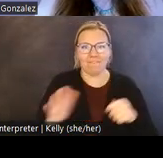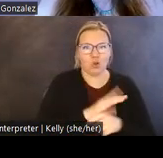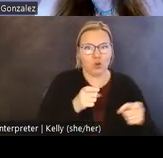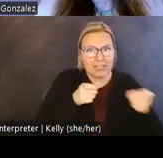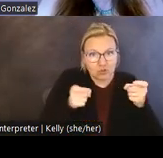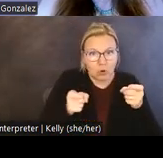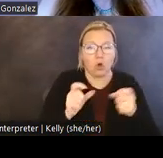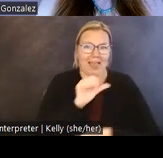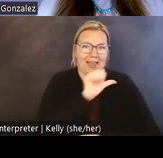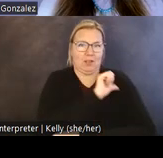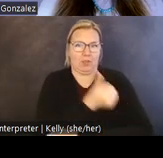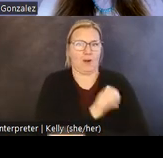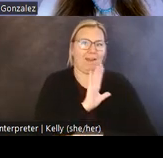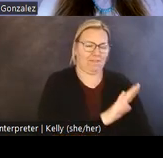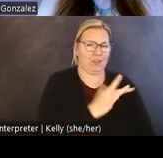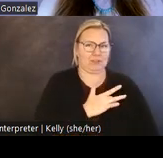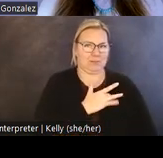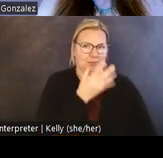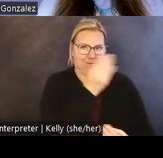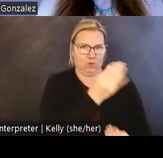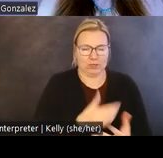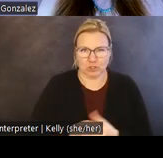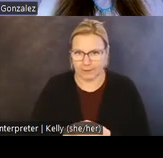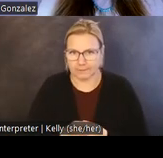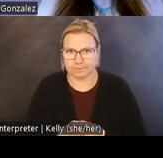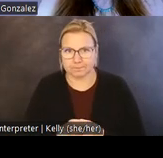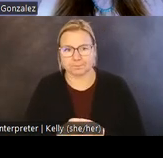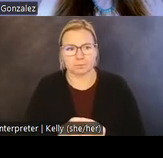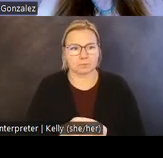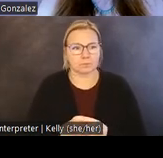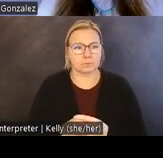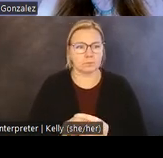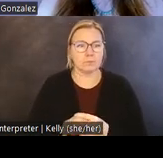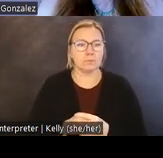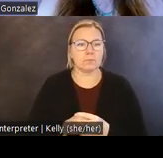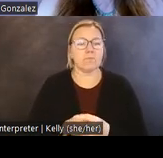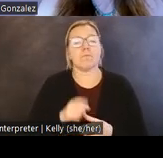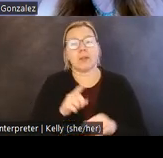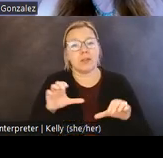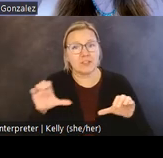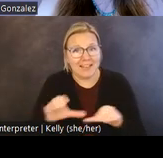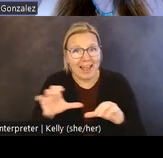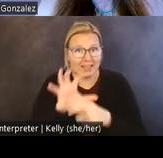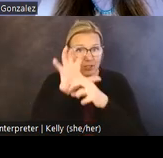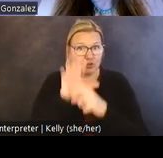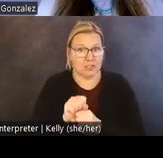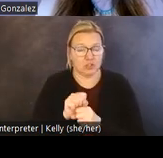and authority over such sensitive research. As fact, there's an active tradition of forcing and only